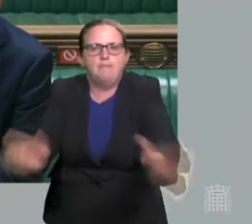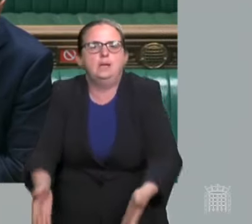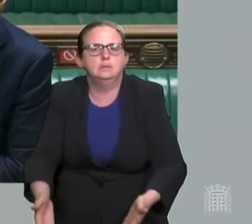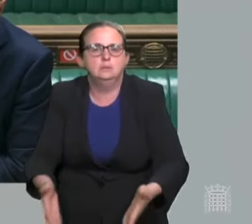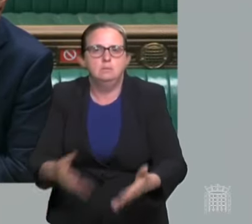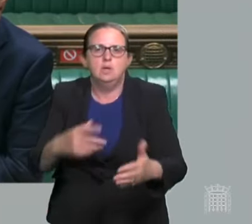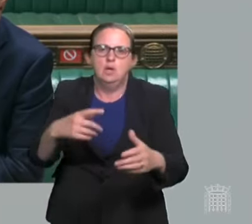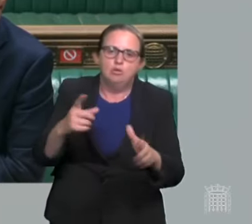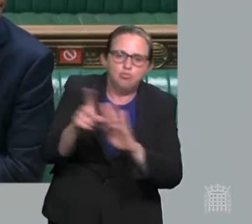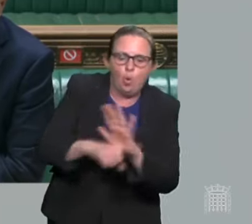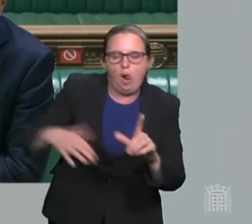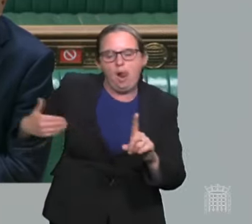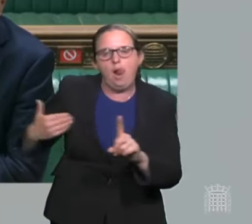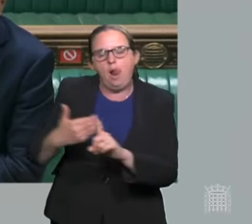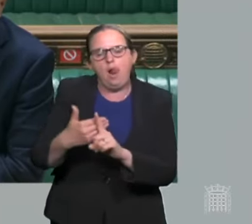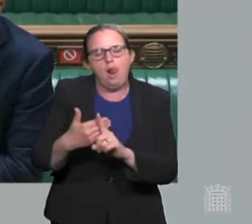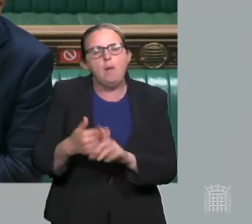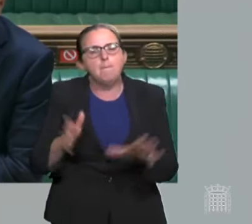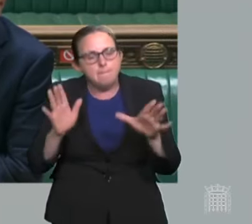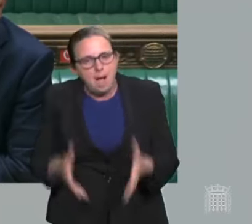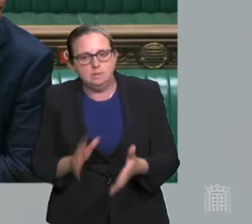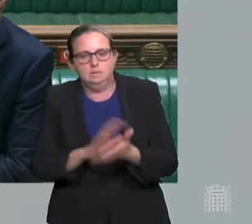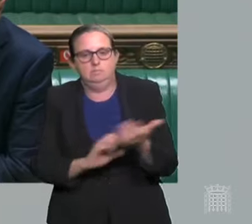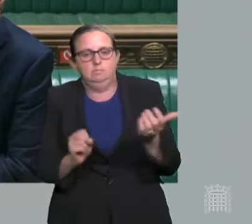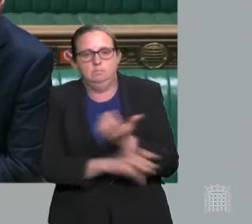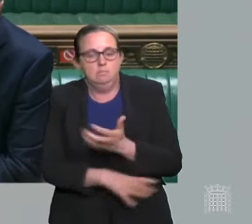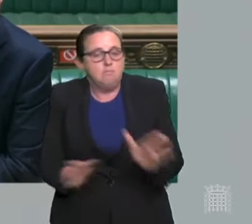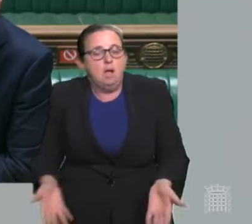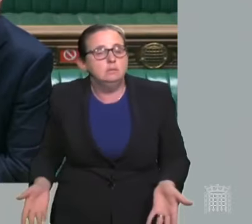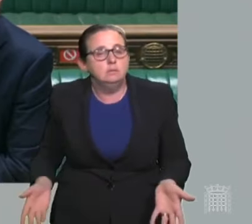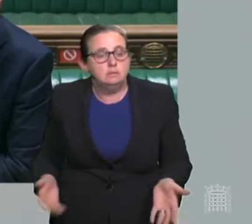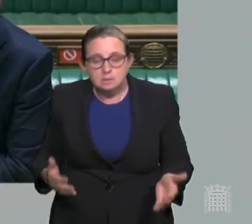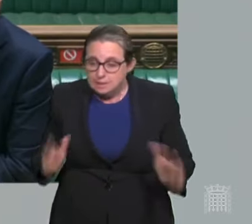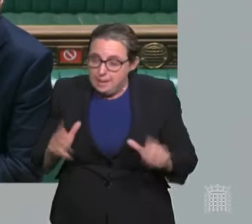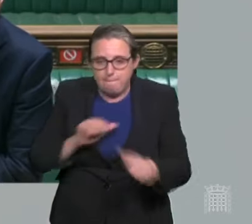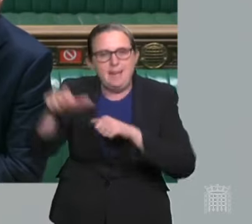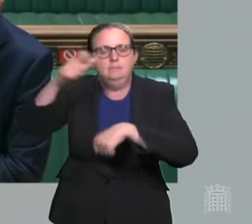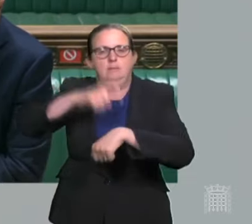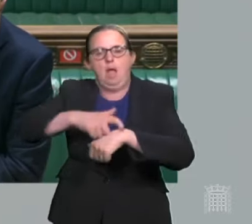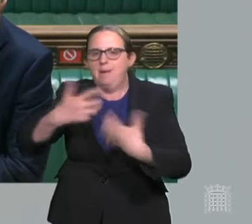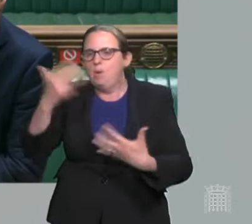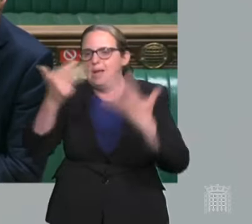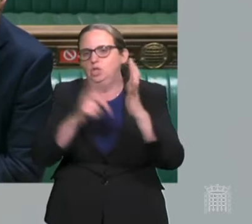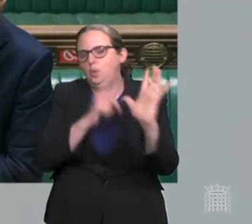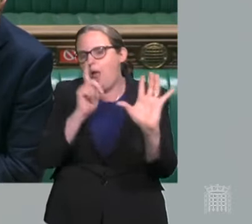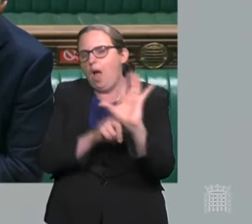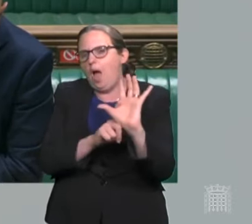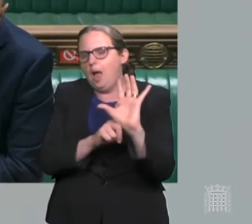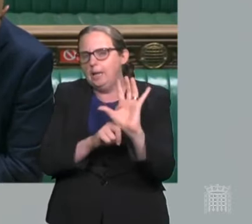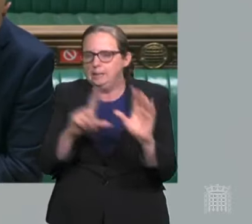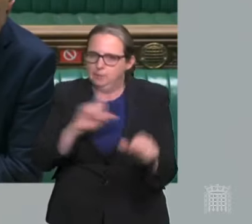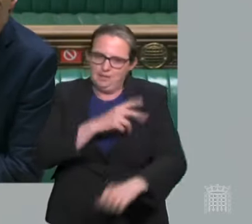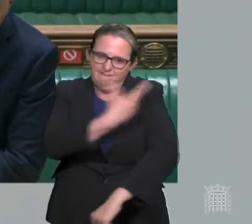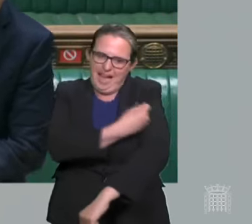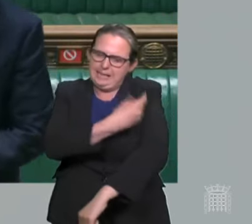have to at some point confront them and start removing them. And now is the best time to do that because of the defence that is being built